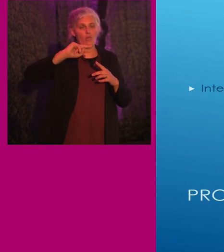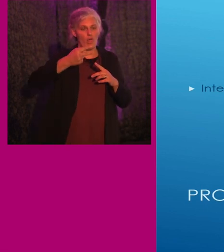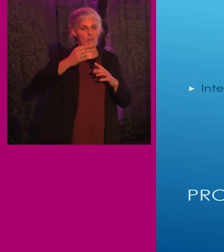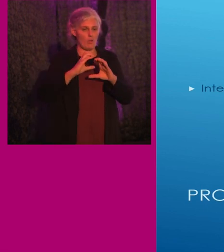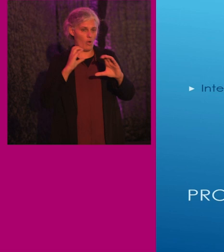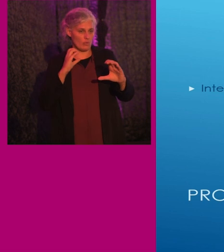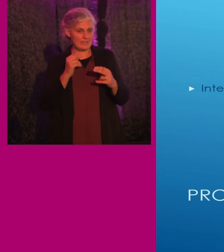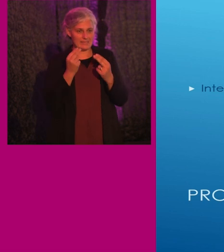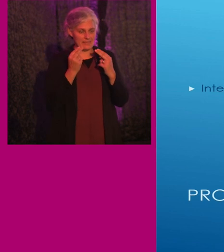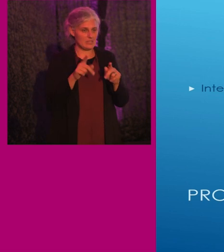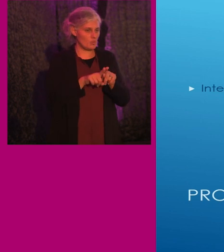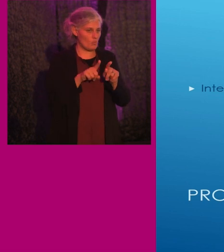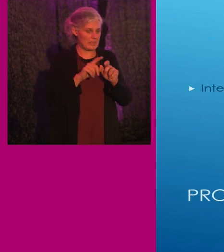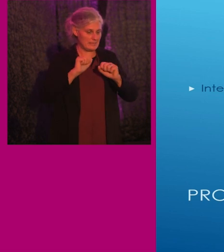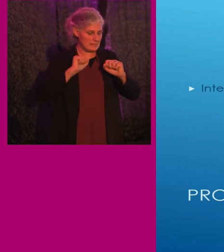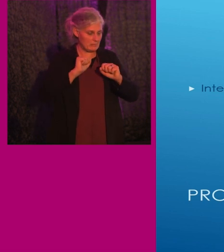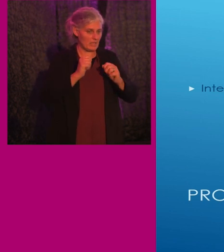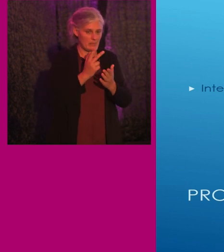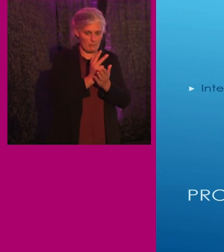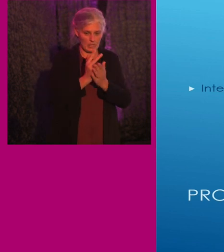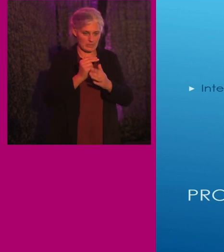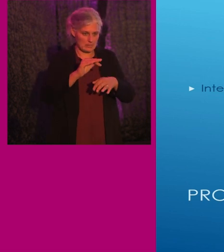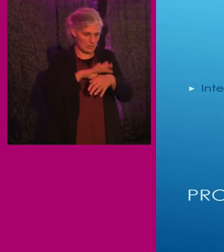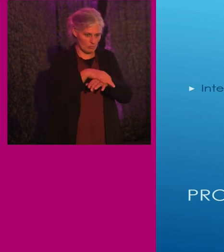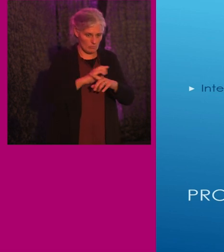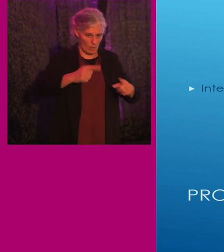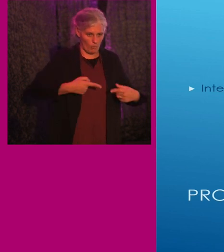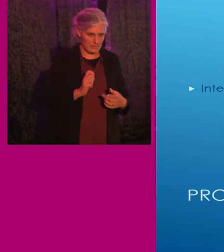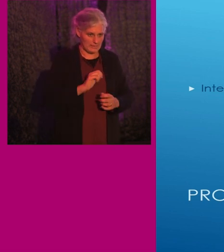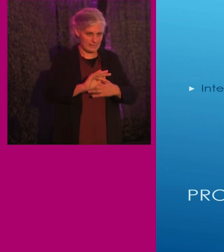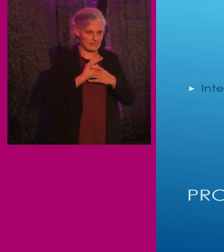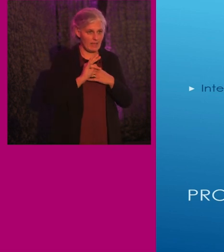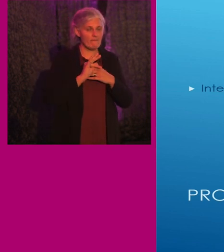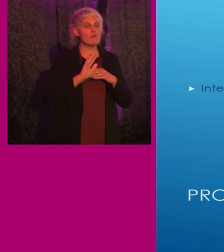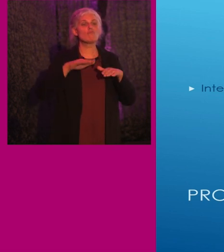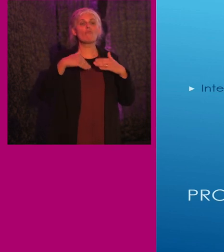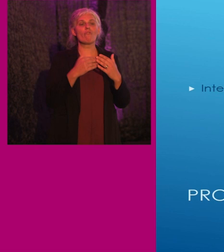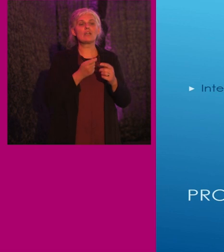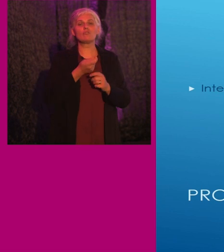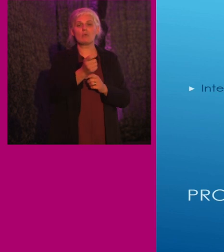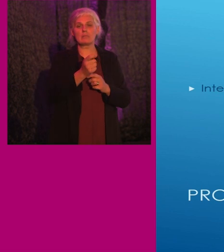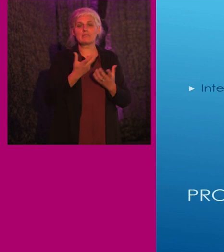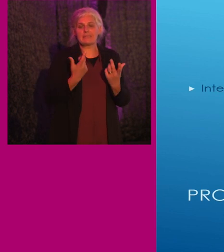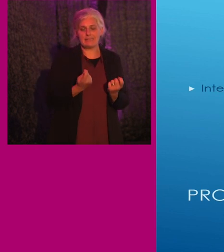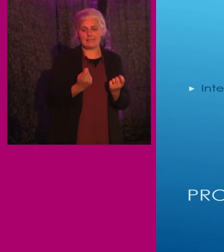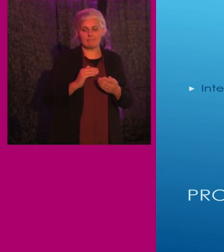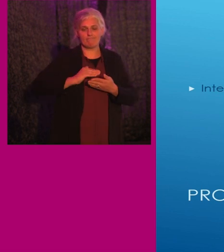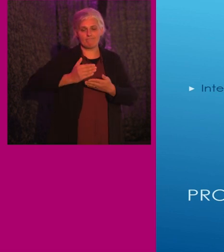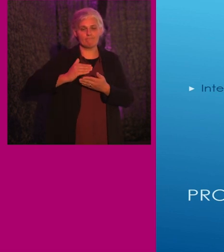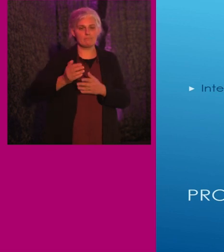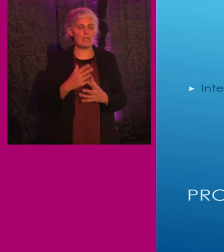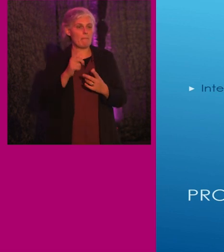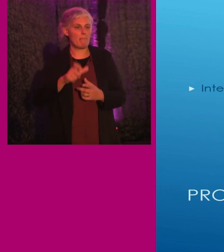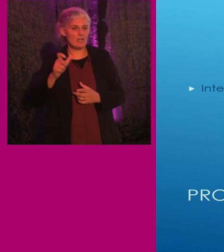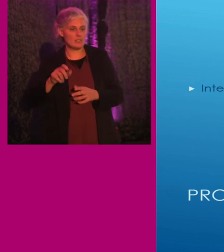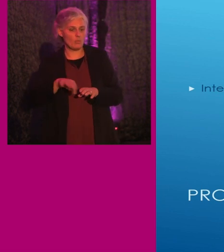a space to park and secure a wheelchair, providing a transfer seat, space to store a passenger's